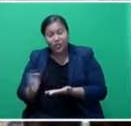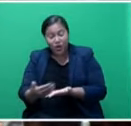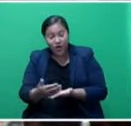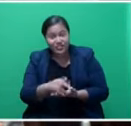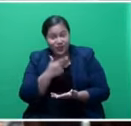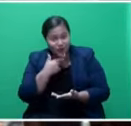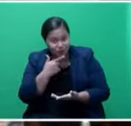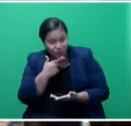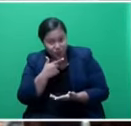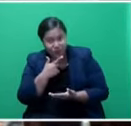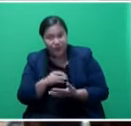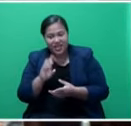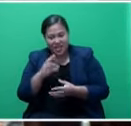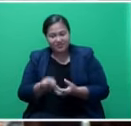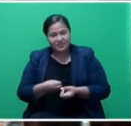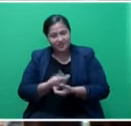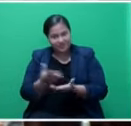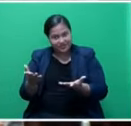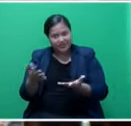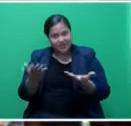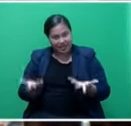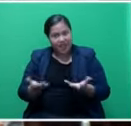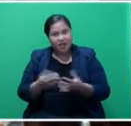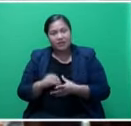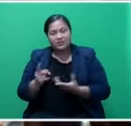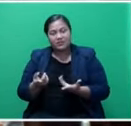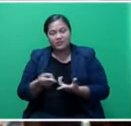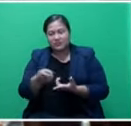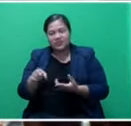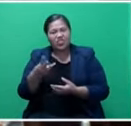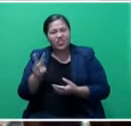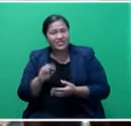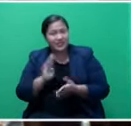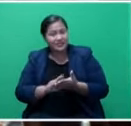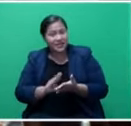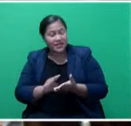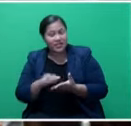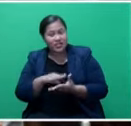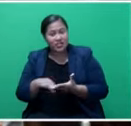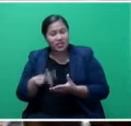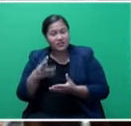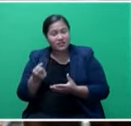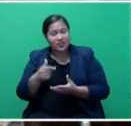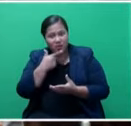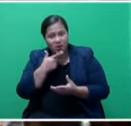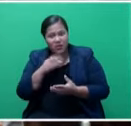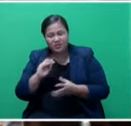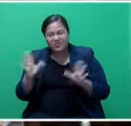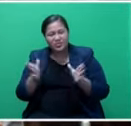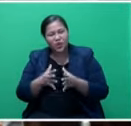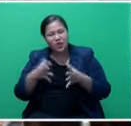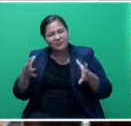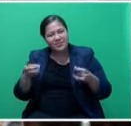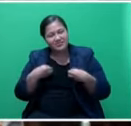that have been disbursed now up to nearly the tune of $30 million through the Concession Loan Assistance Scheme for the Micro, Small and Medium